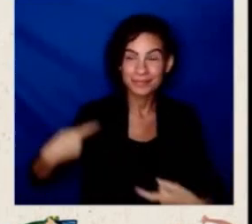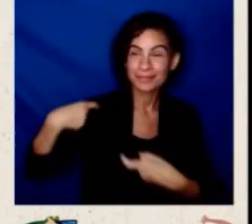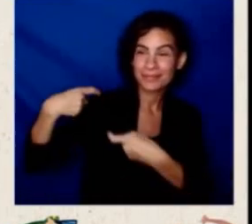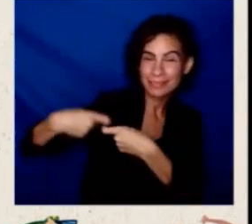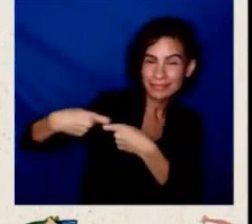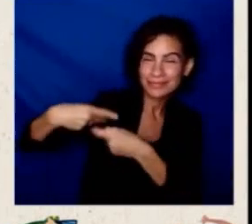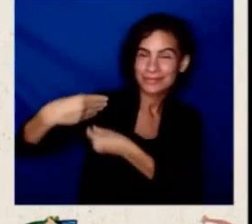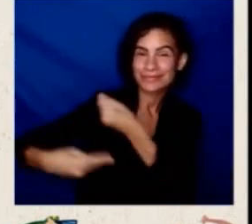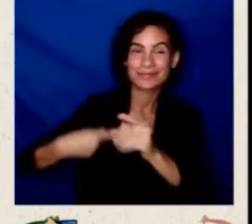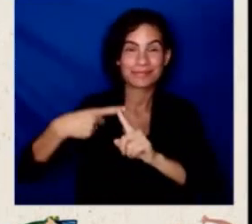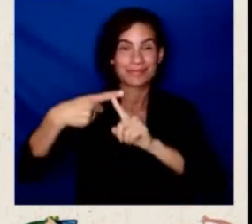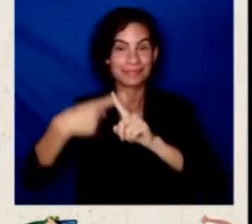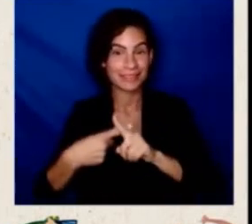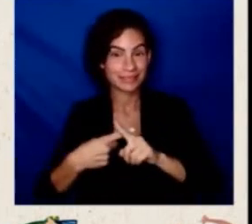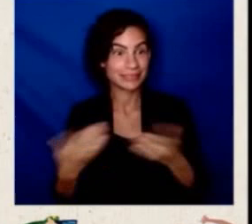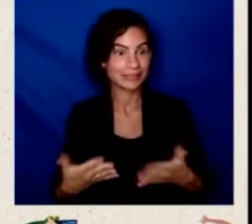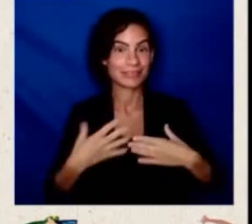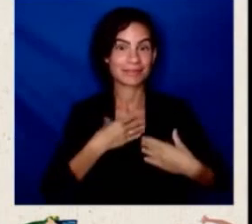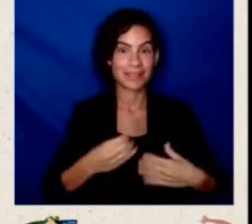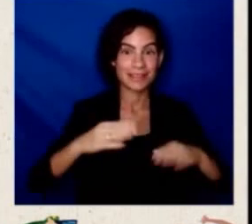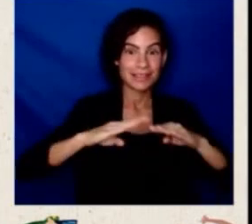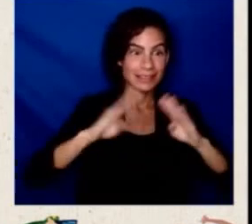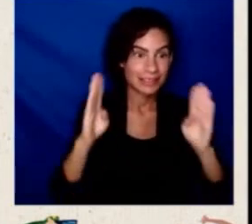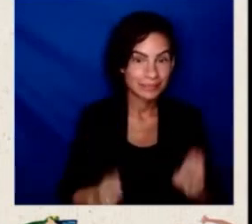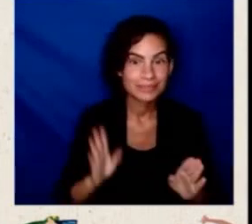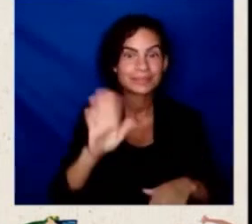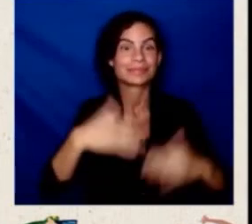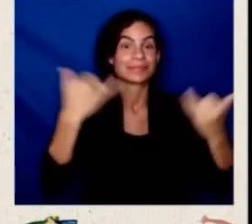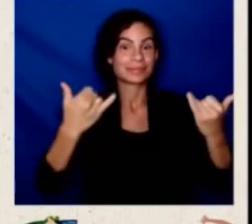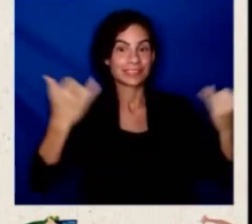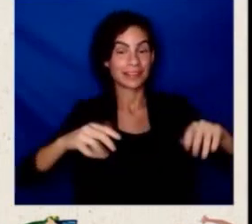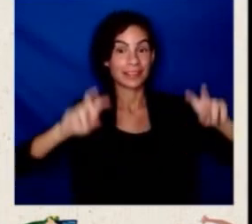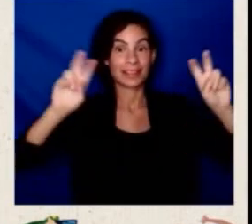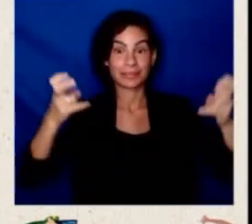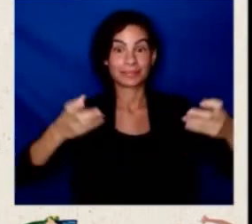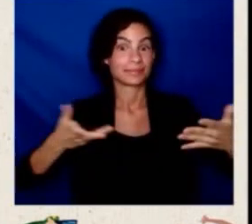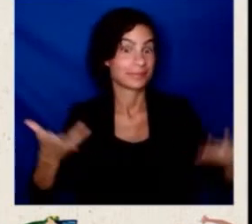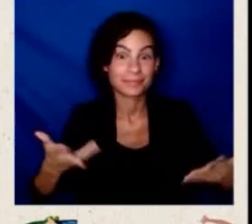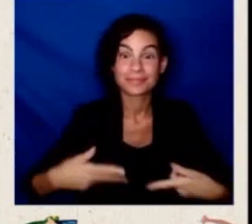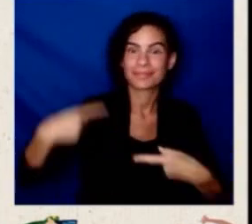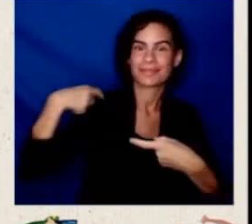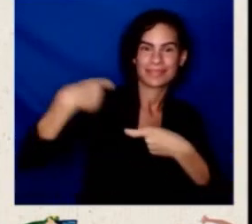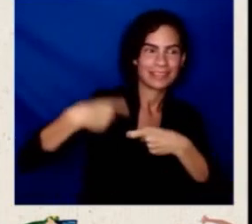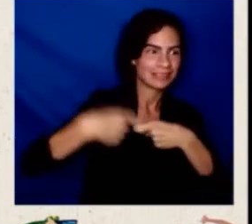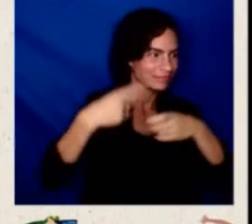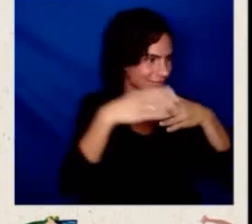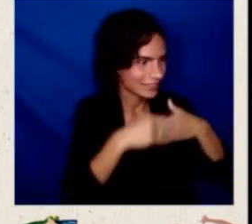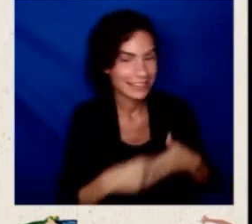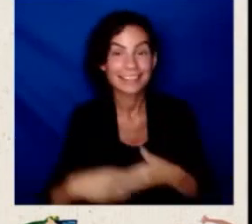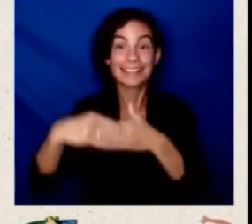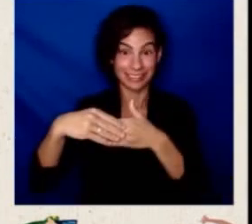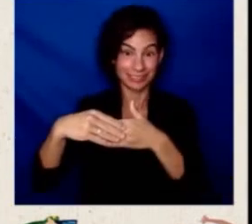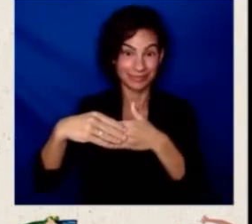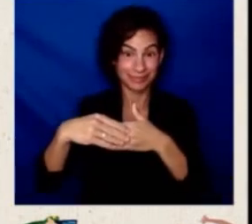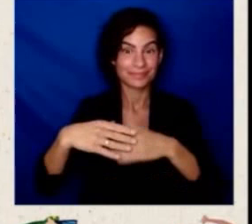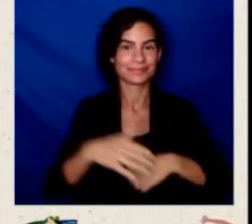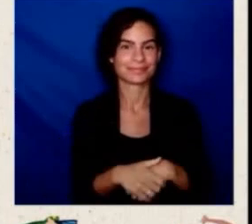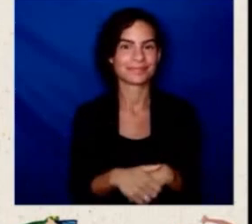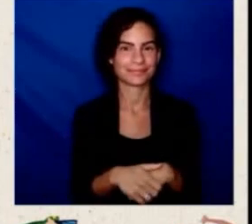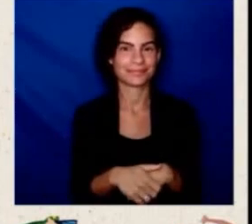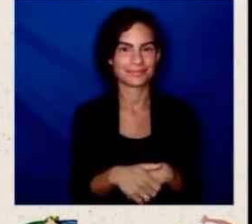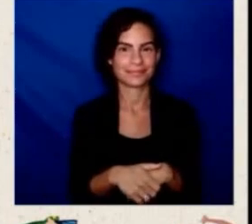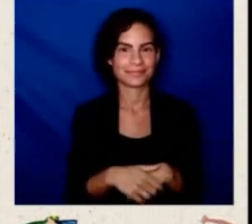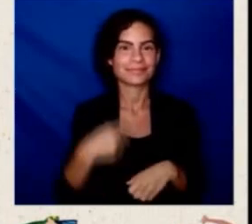Latinos leading. My name is Cristobal Alex. I'm the White House Deputy Cabinet Secretary. I'll be your moderator today.